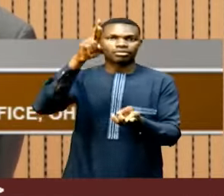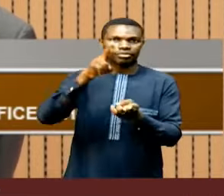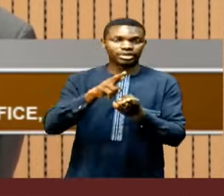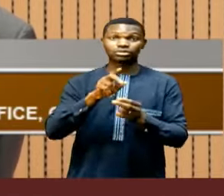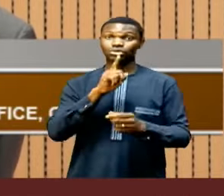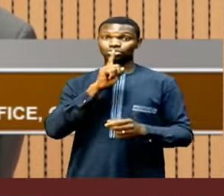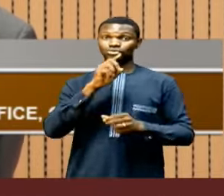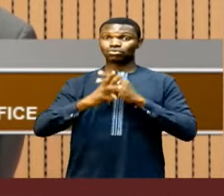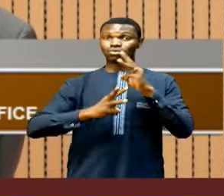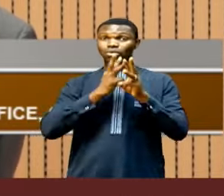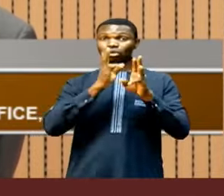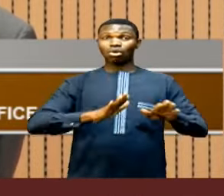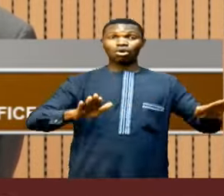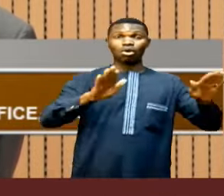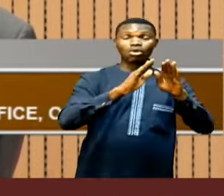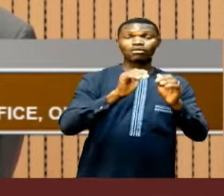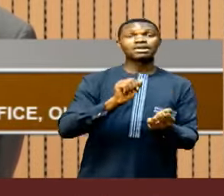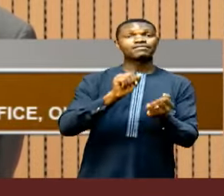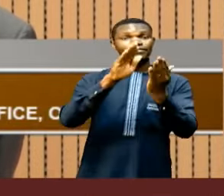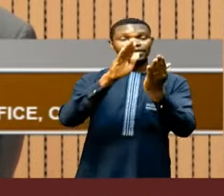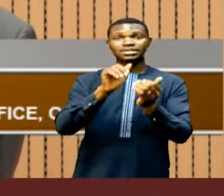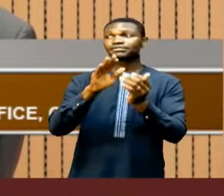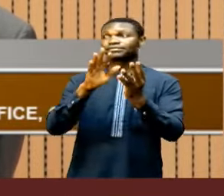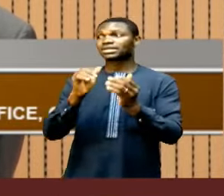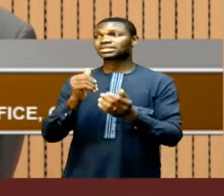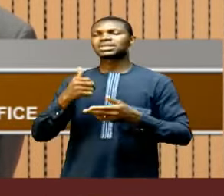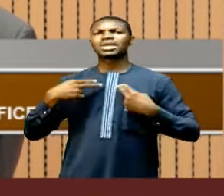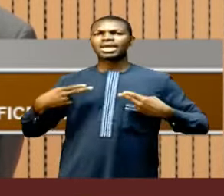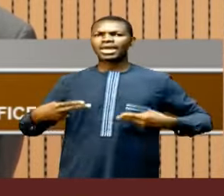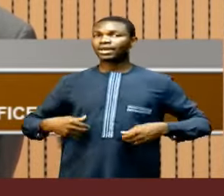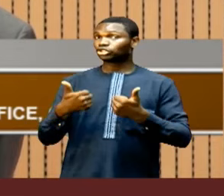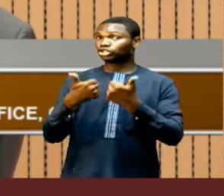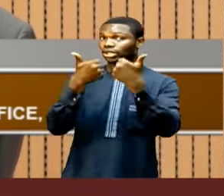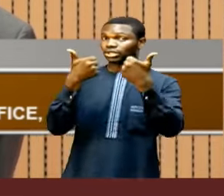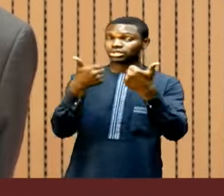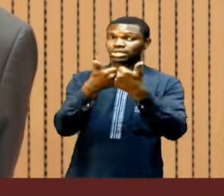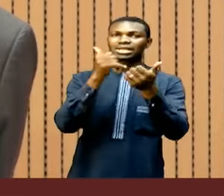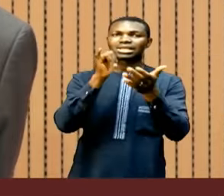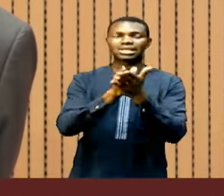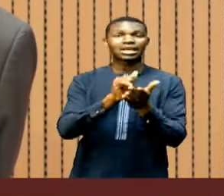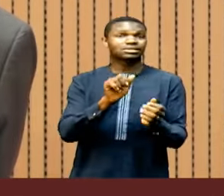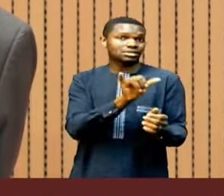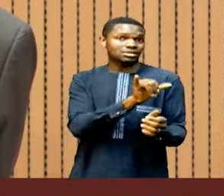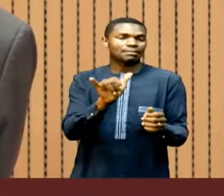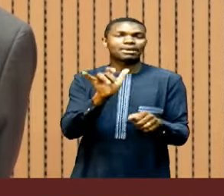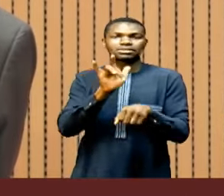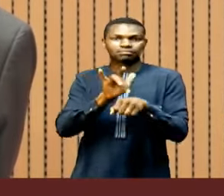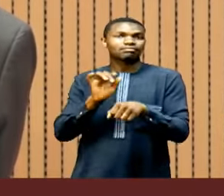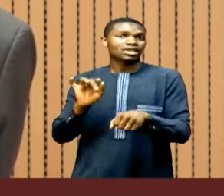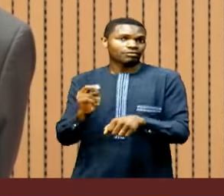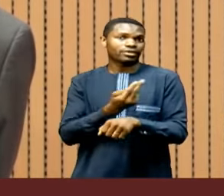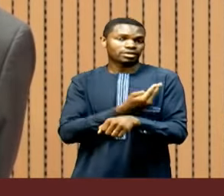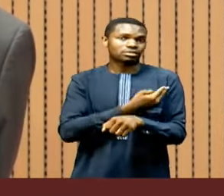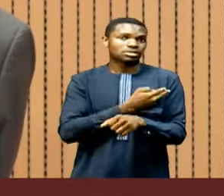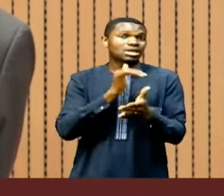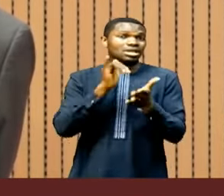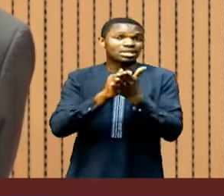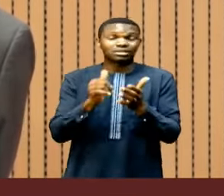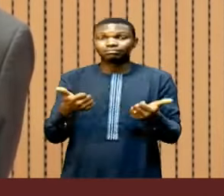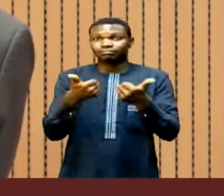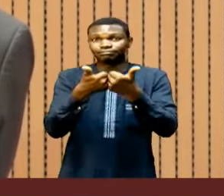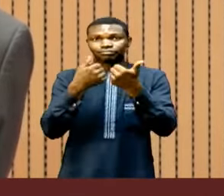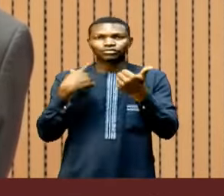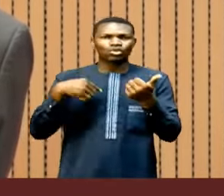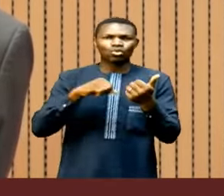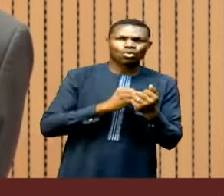challenge, casting a shadow on health and efficiency of our workforce. This challenge is further compounded by the stress